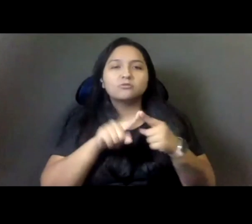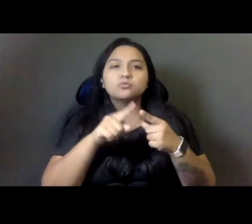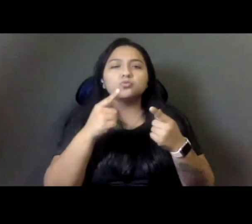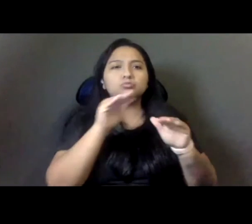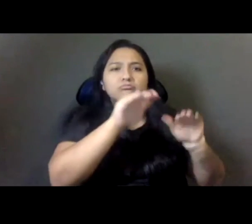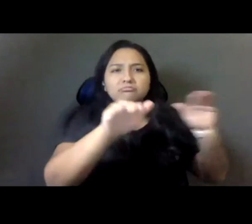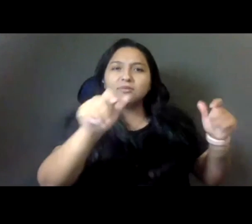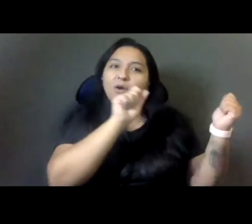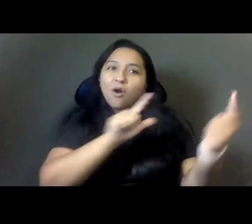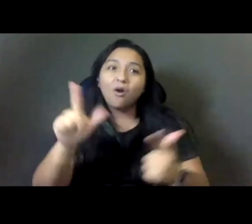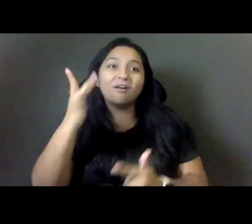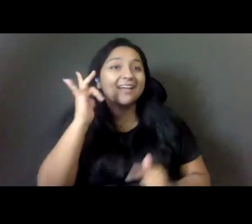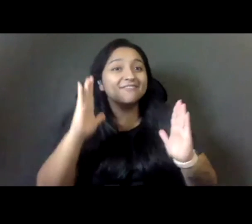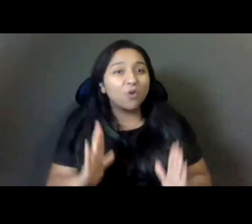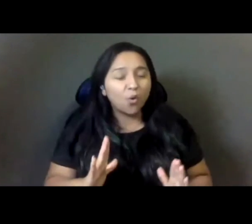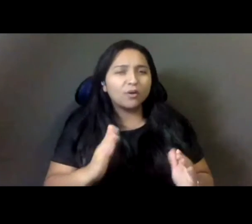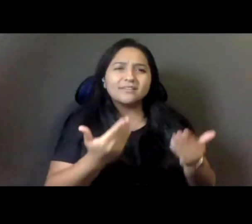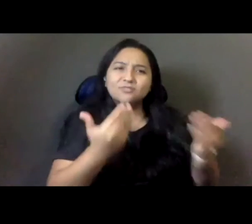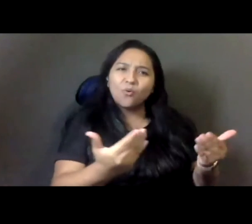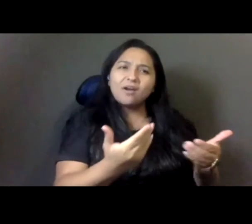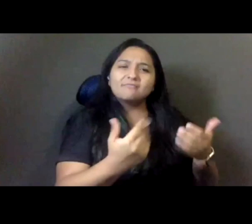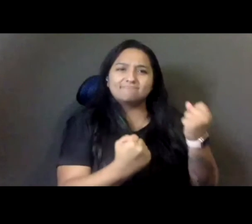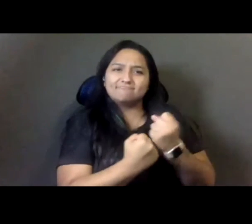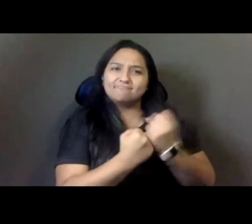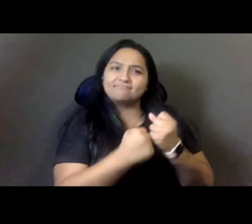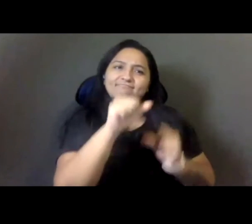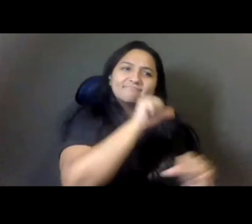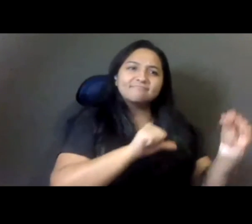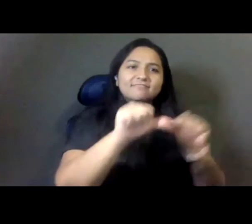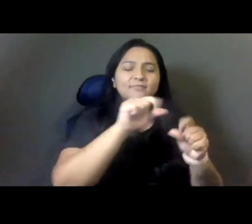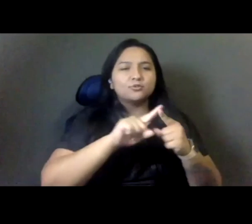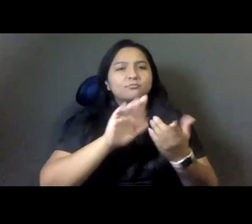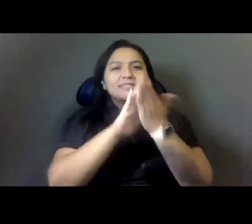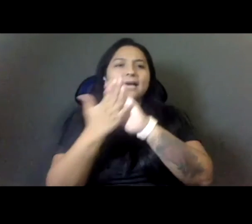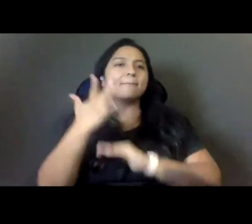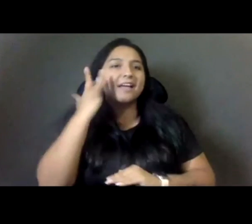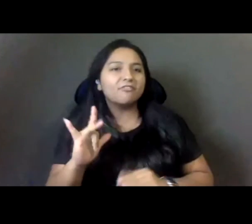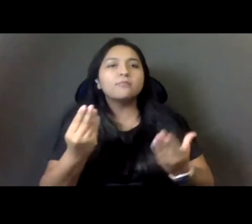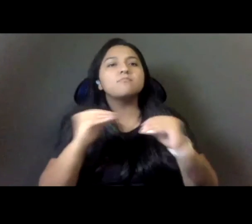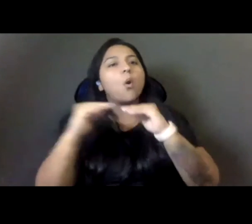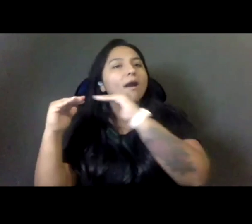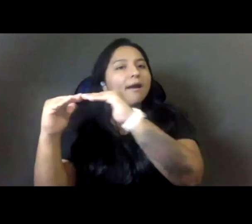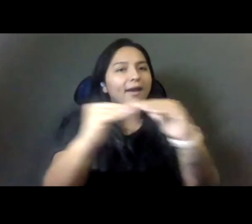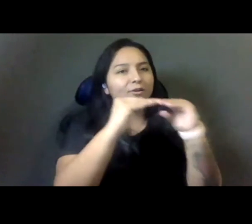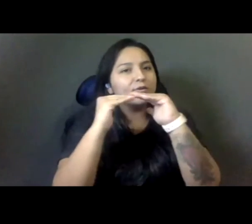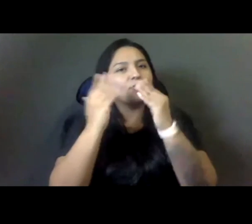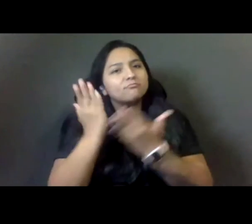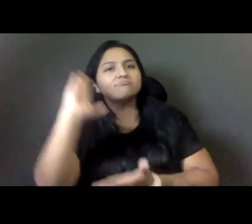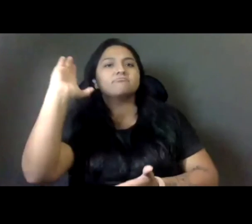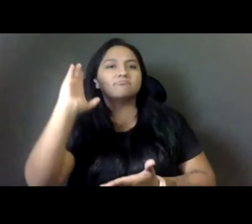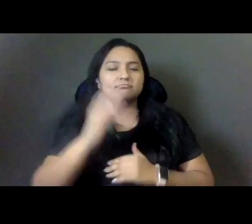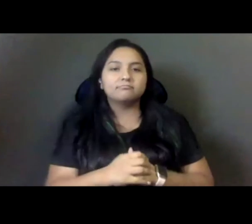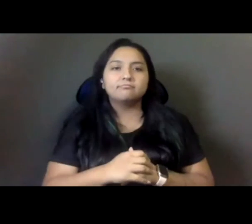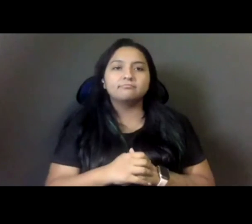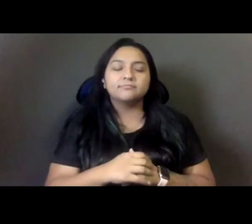pursuit of a more equitable and just California. With courage, we can defeat this recall and fight for a California that works for all of us.